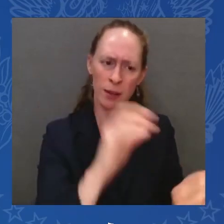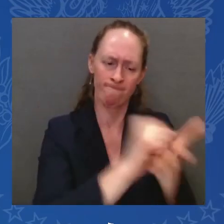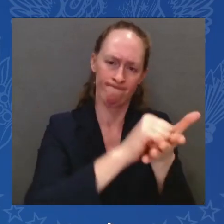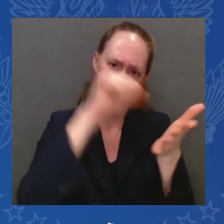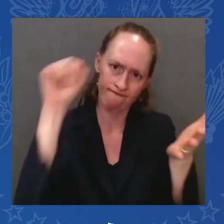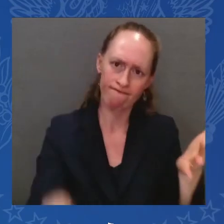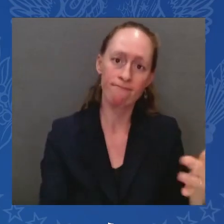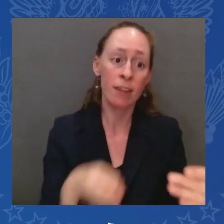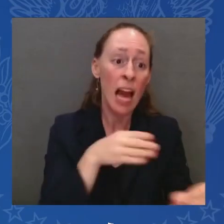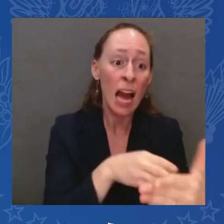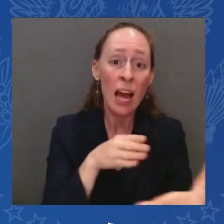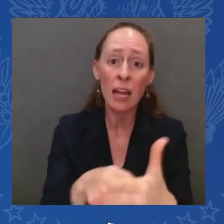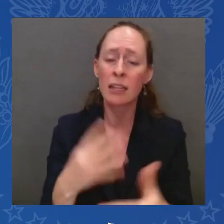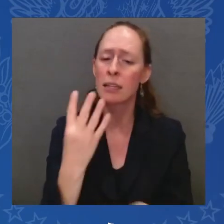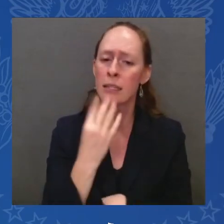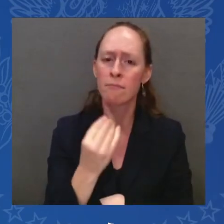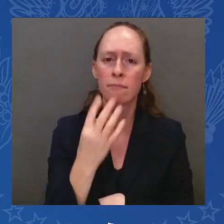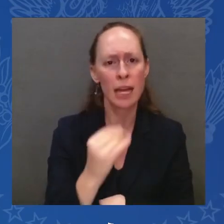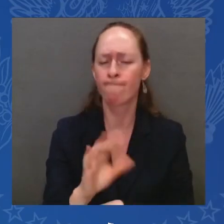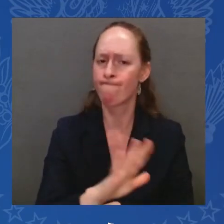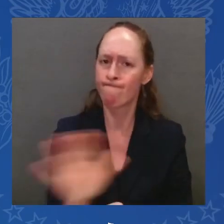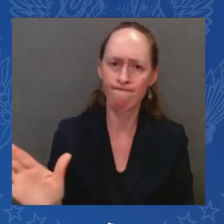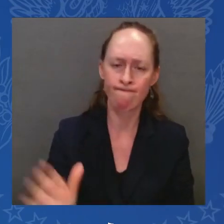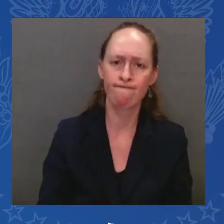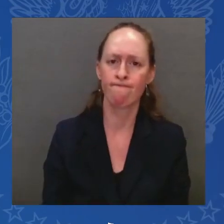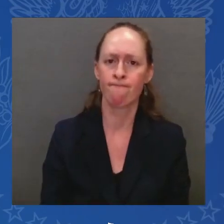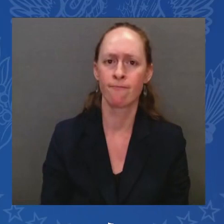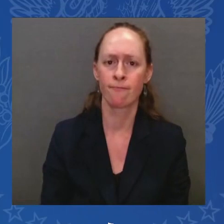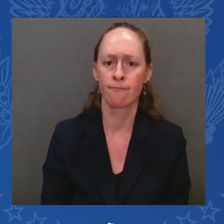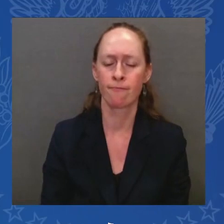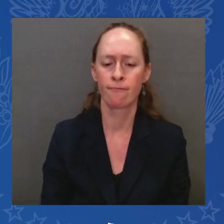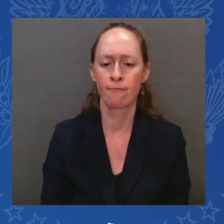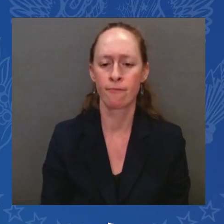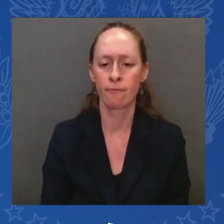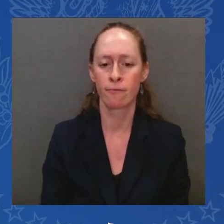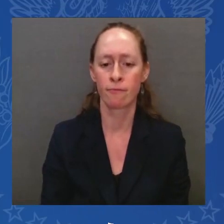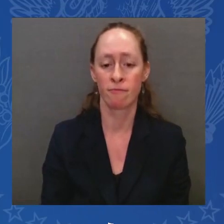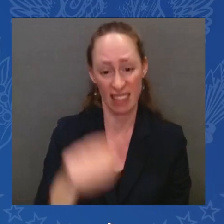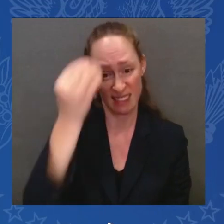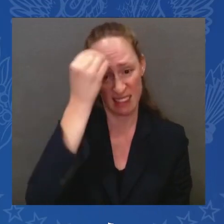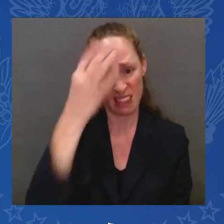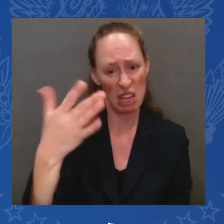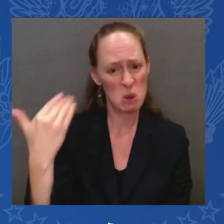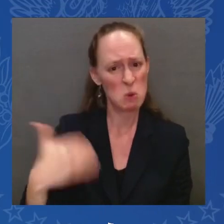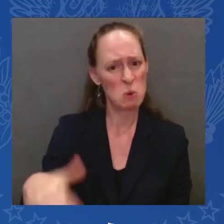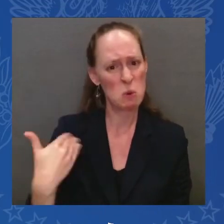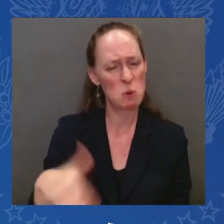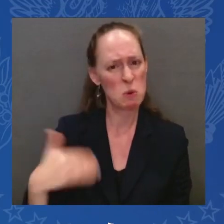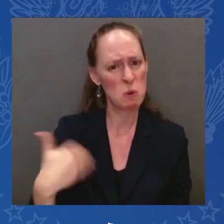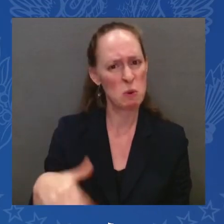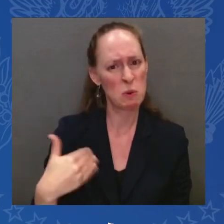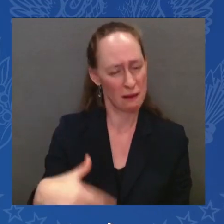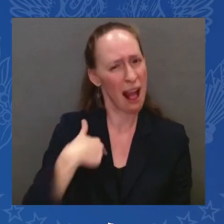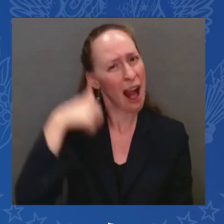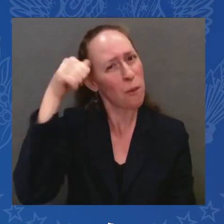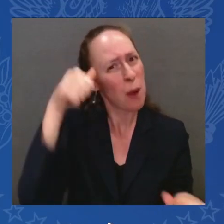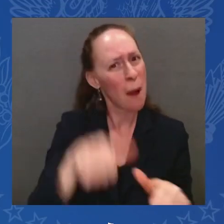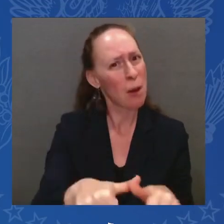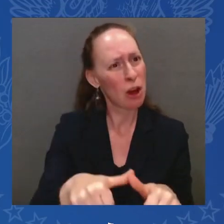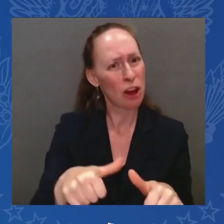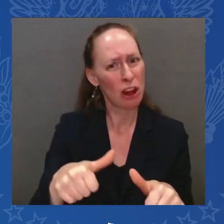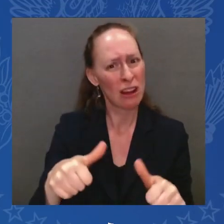hate never goes away. If they hold on a second, I used to, I used to think you could defeat hate, that you could make it,